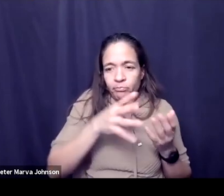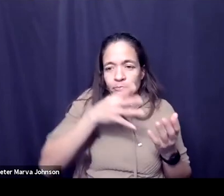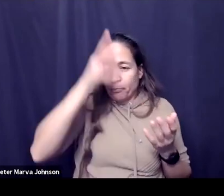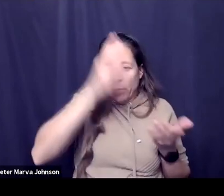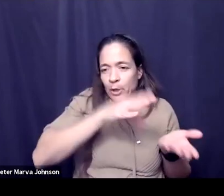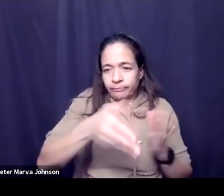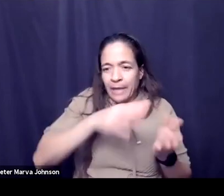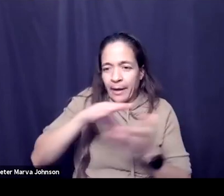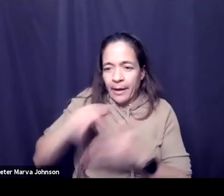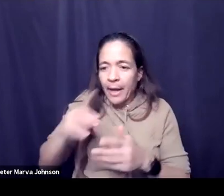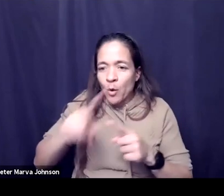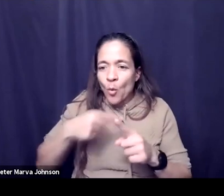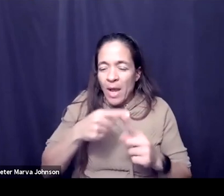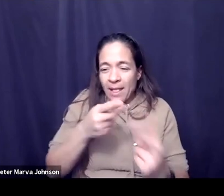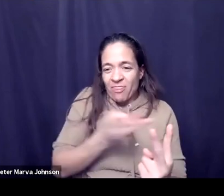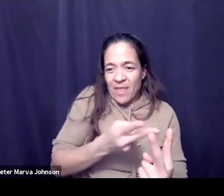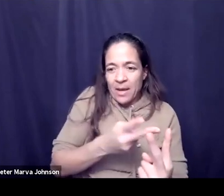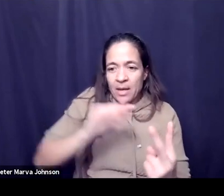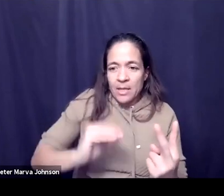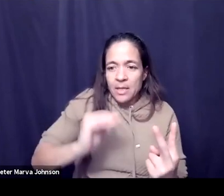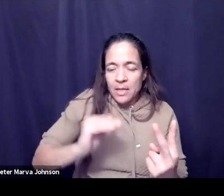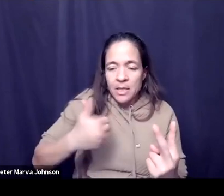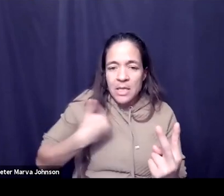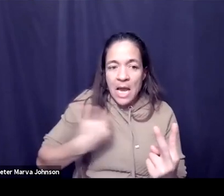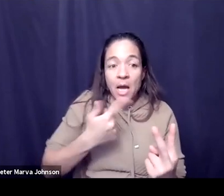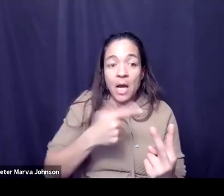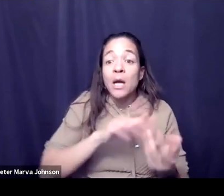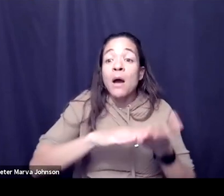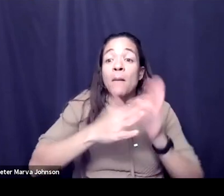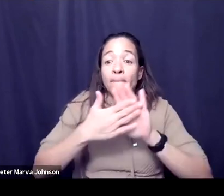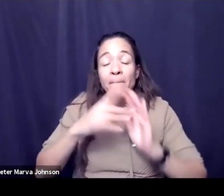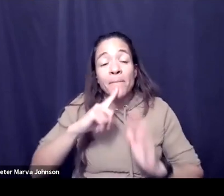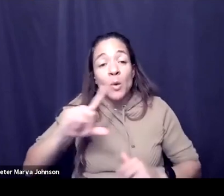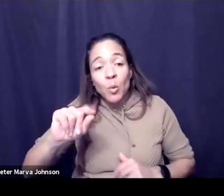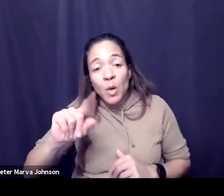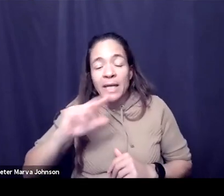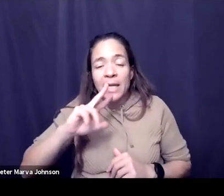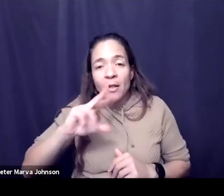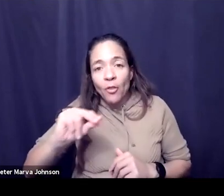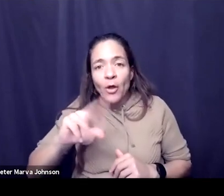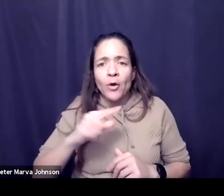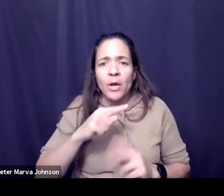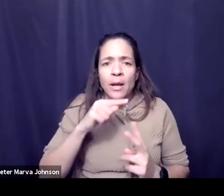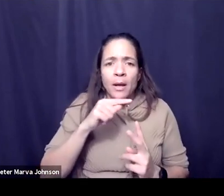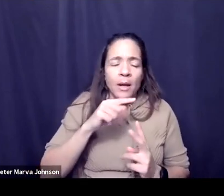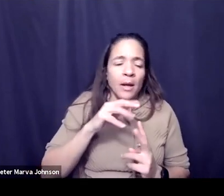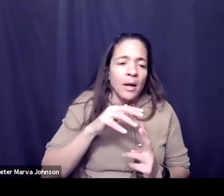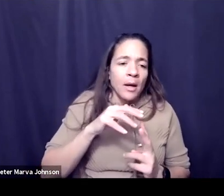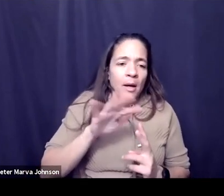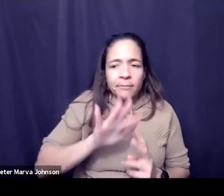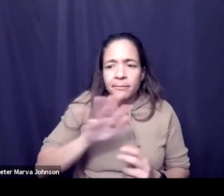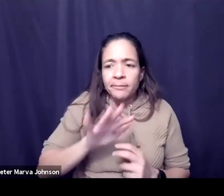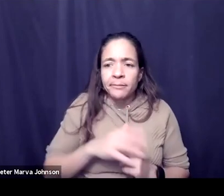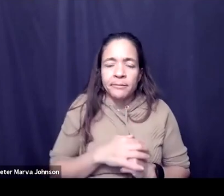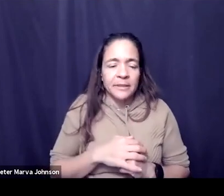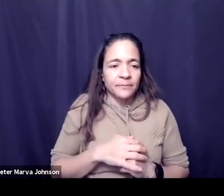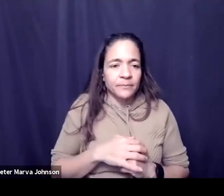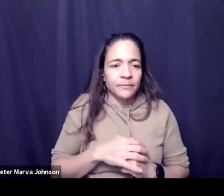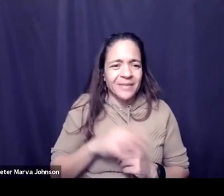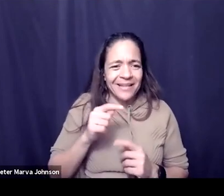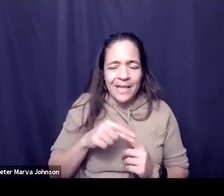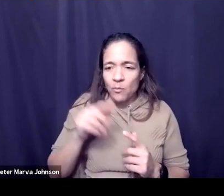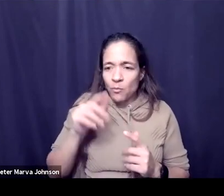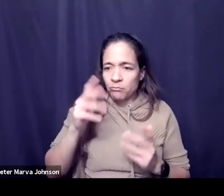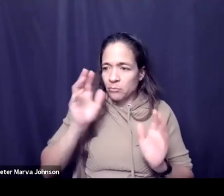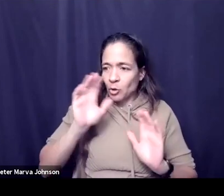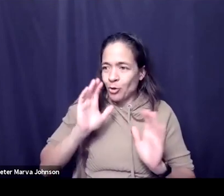um as you know 20 and 30 somethings they were looking for a space to transform kind of their life